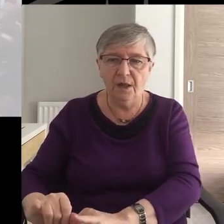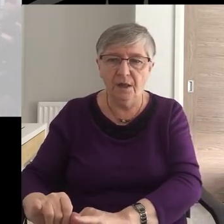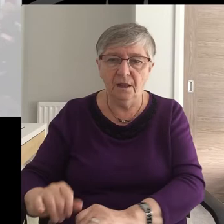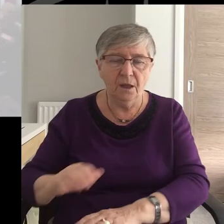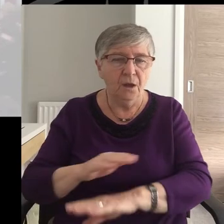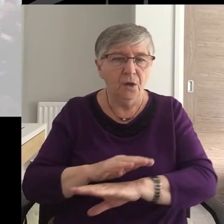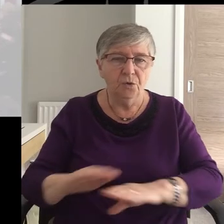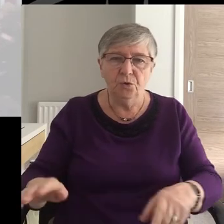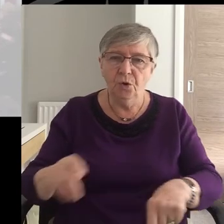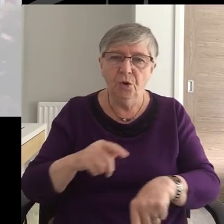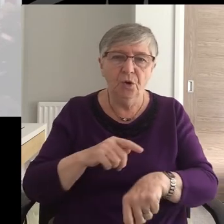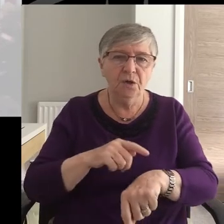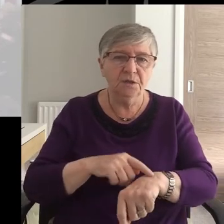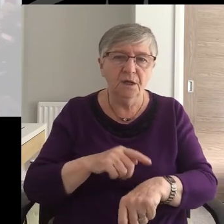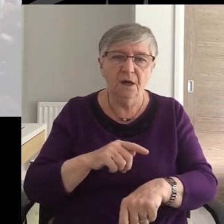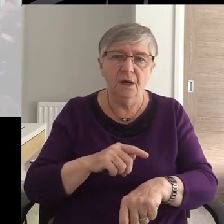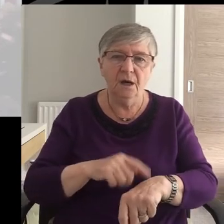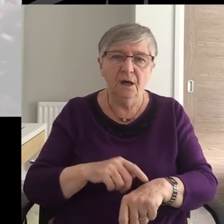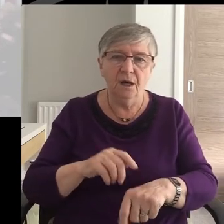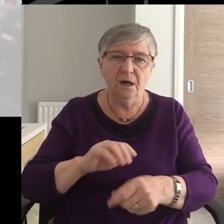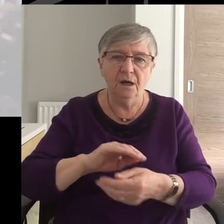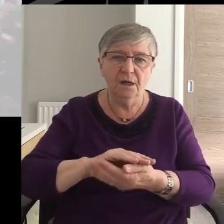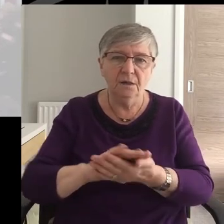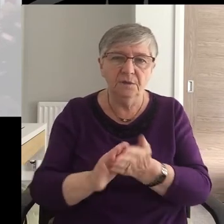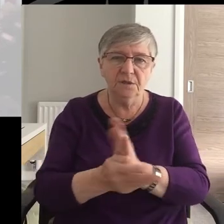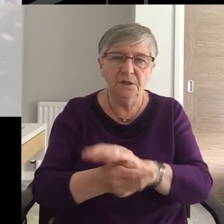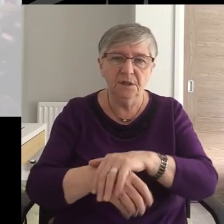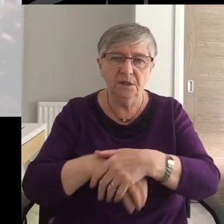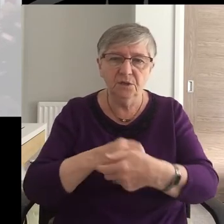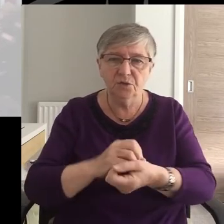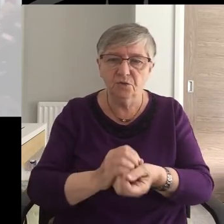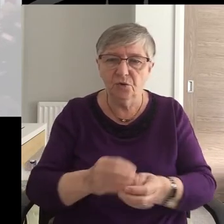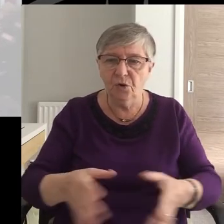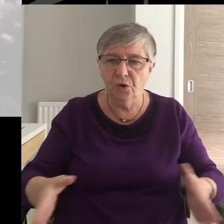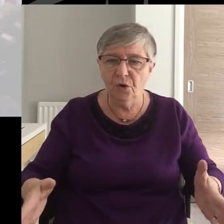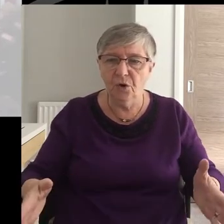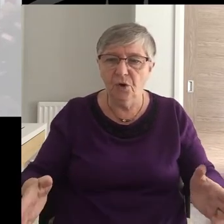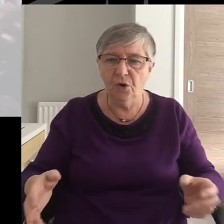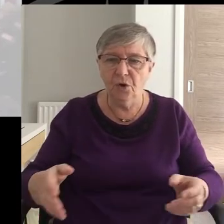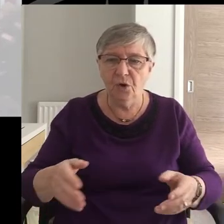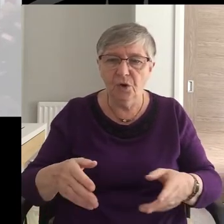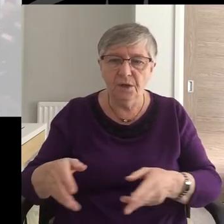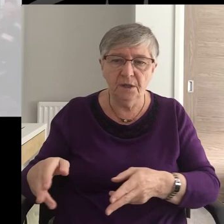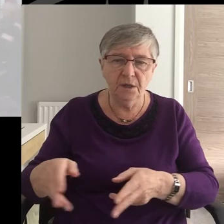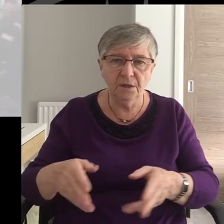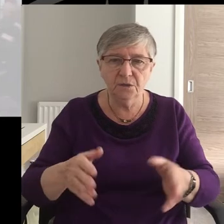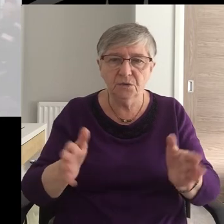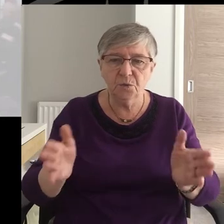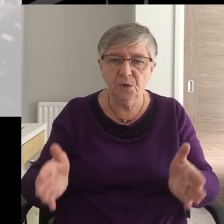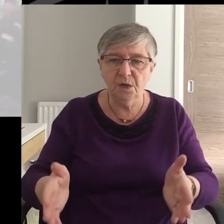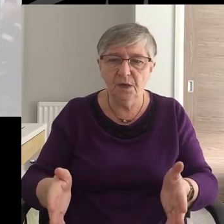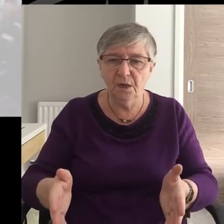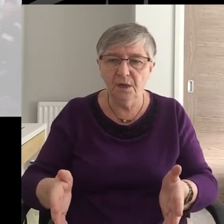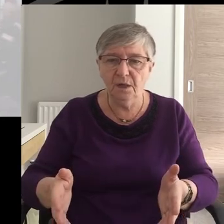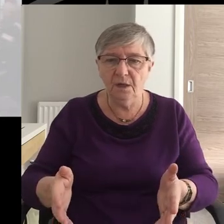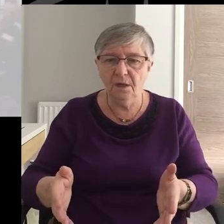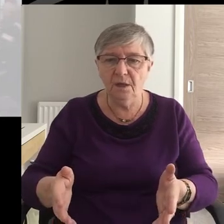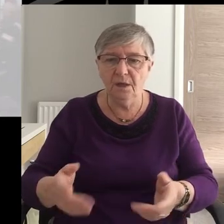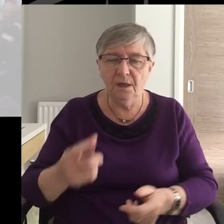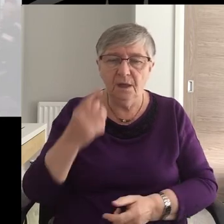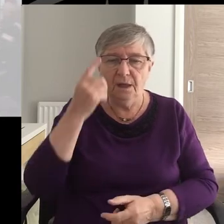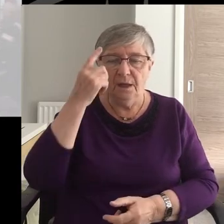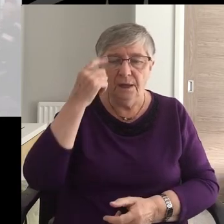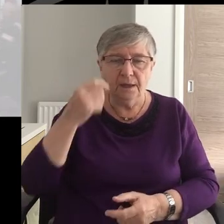hell Lord, the light's destroying strength